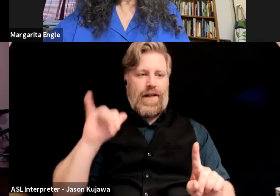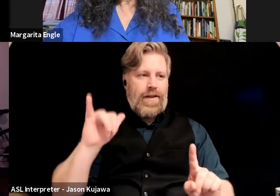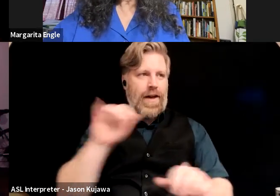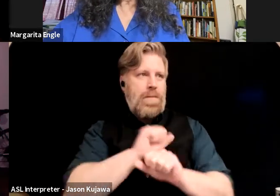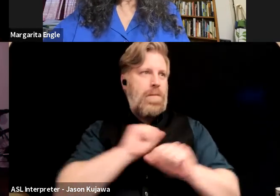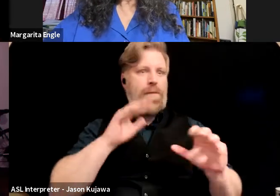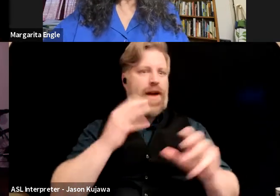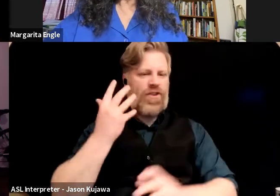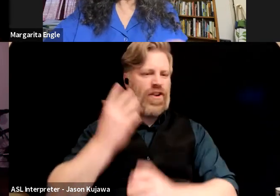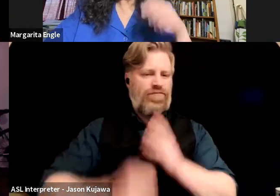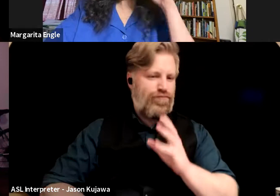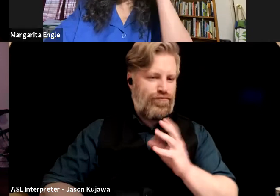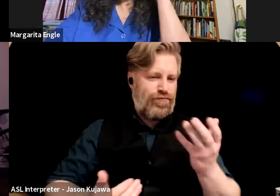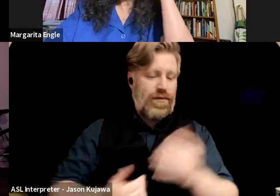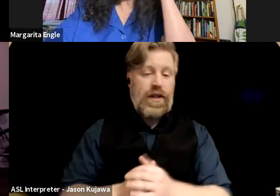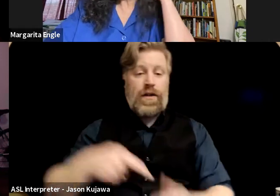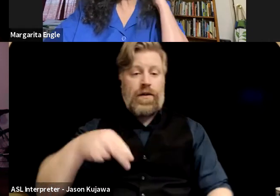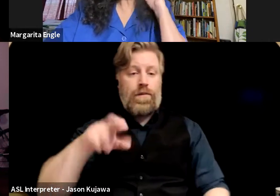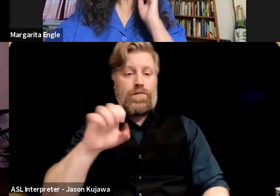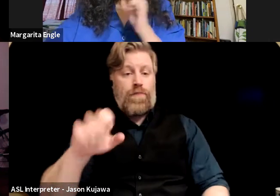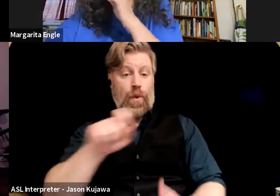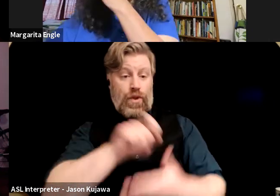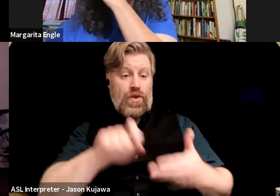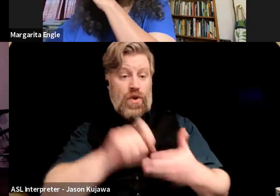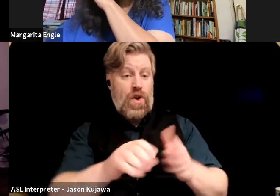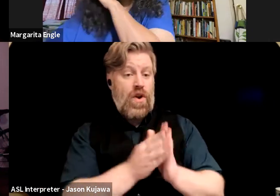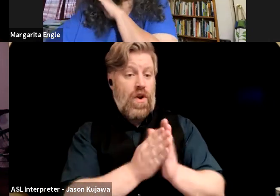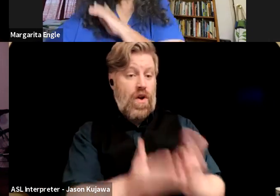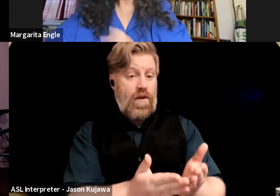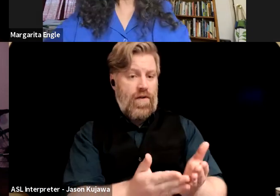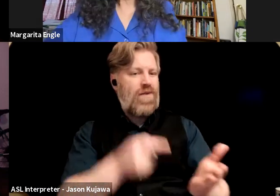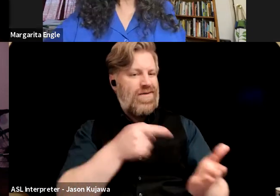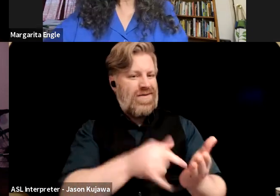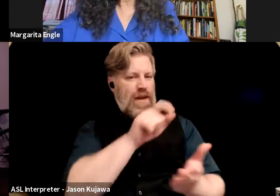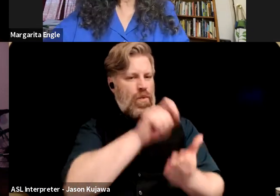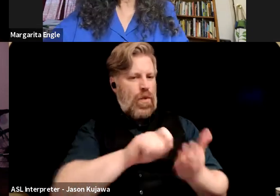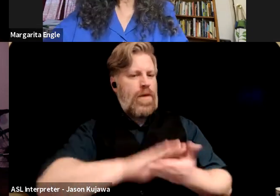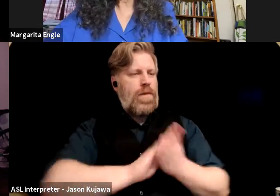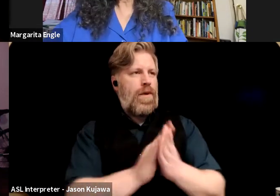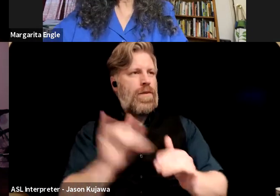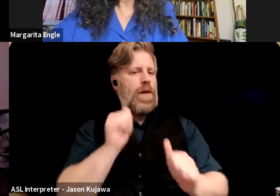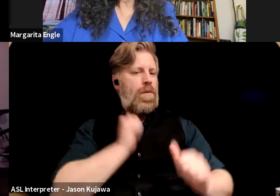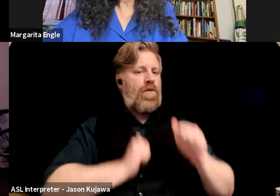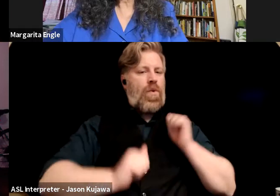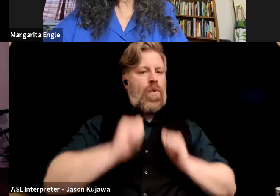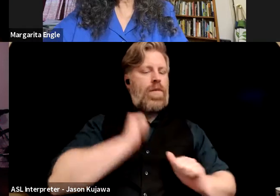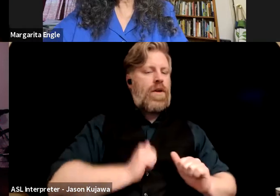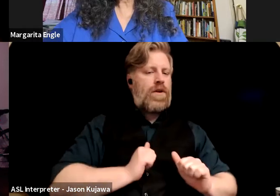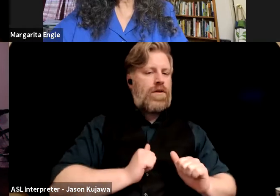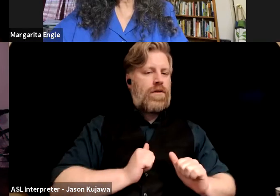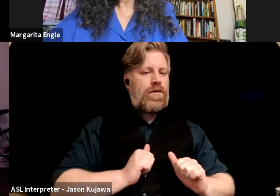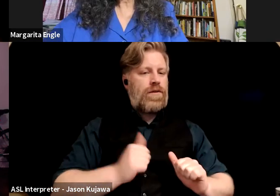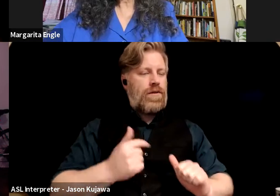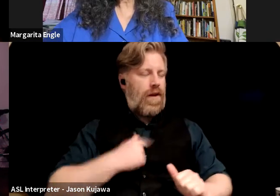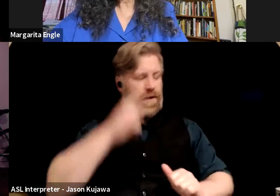then what happens with prose novels for me is like the writing of the prose becomes performance. I like to think of it as I'm an actor